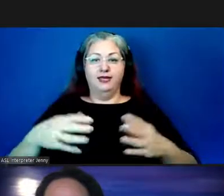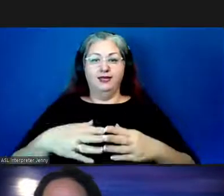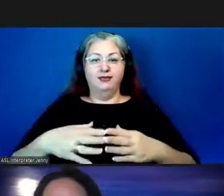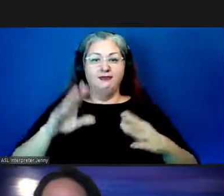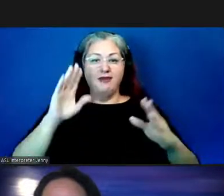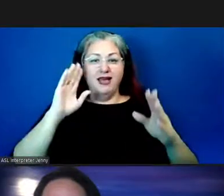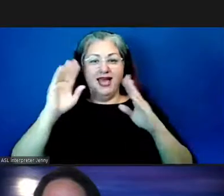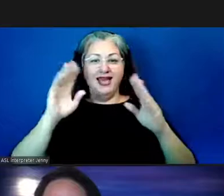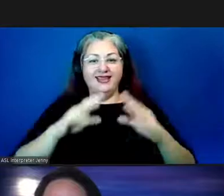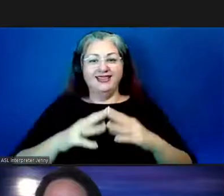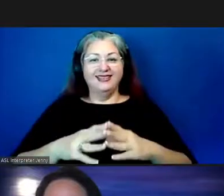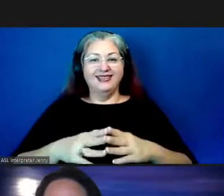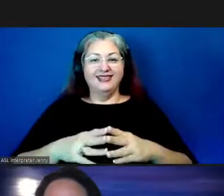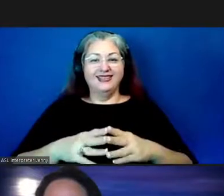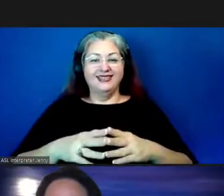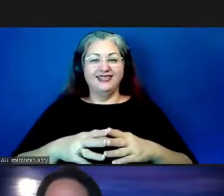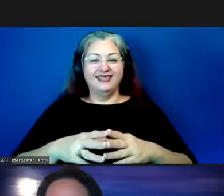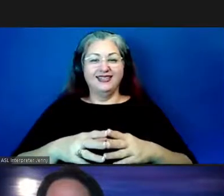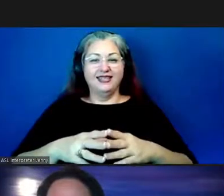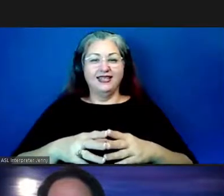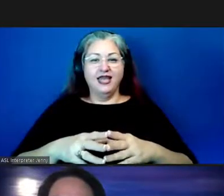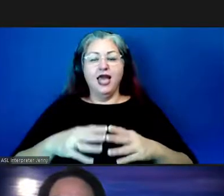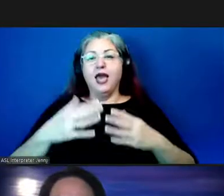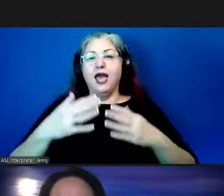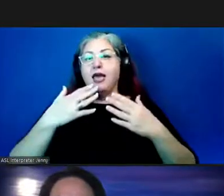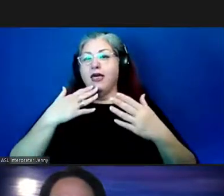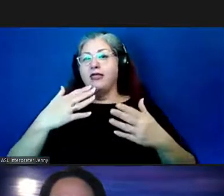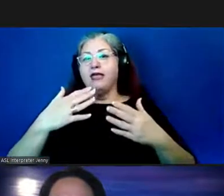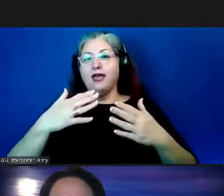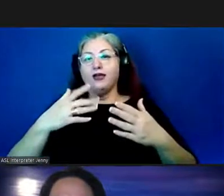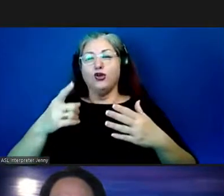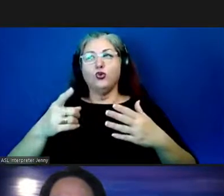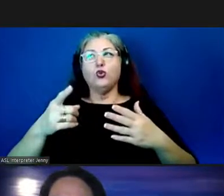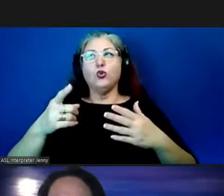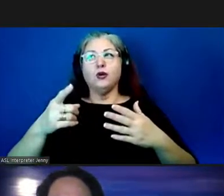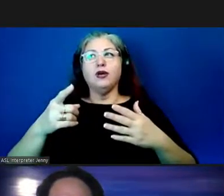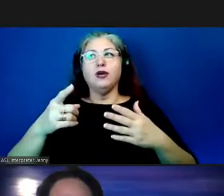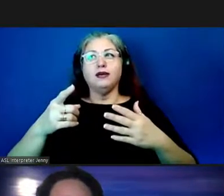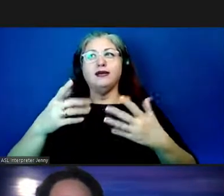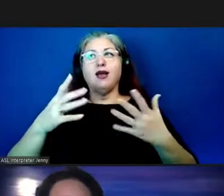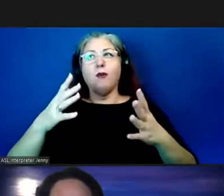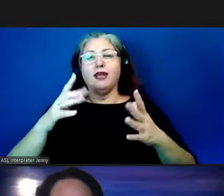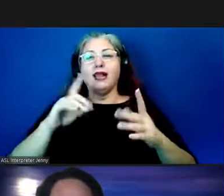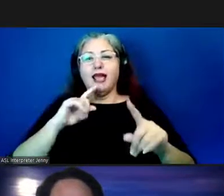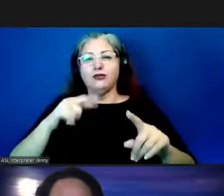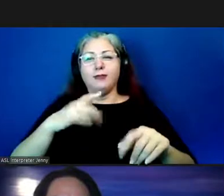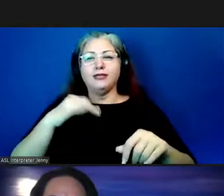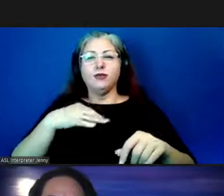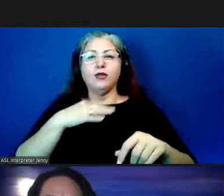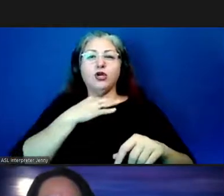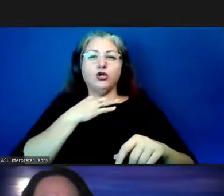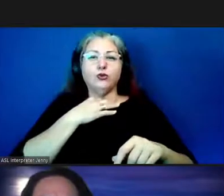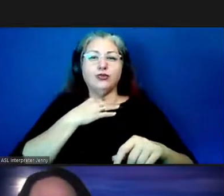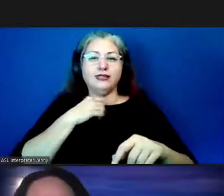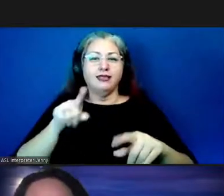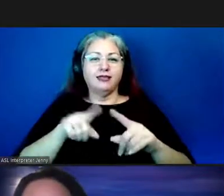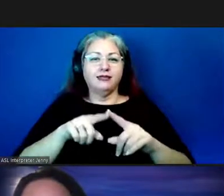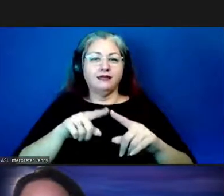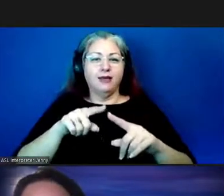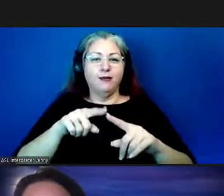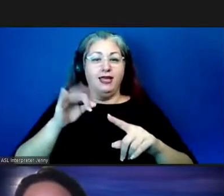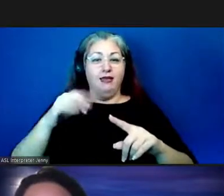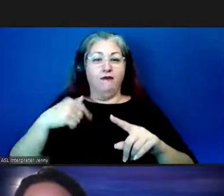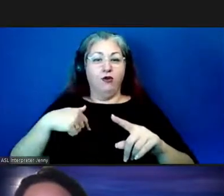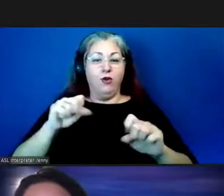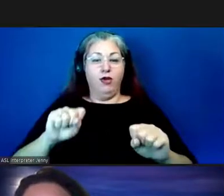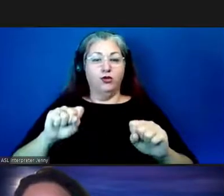i i think you kind you've kind of gotten to them largely i would i was curious about the same thing like whether we